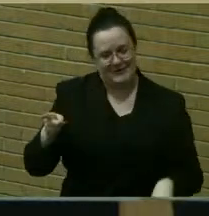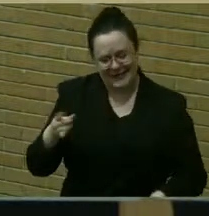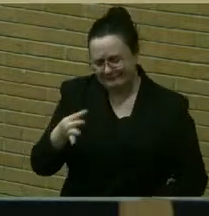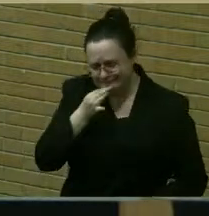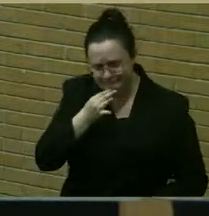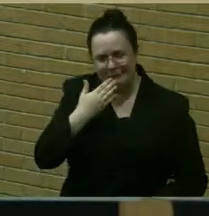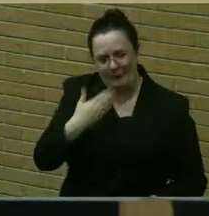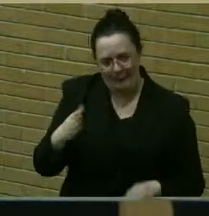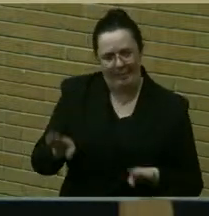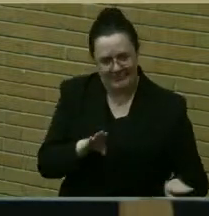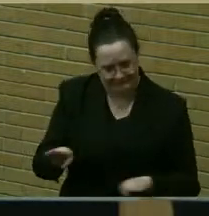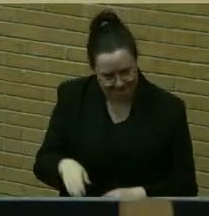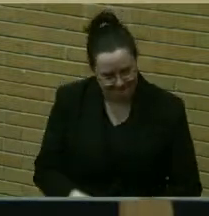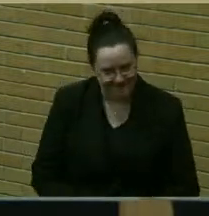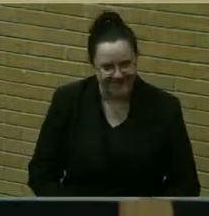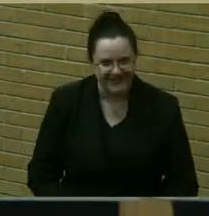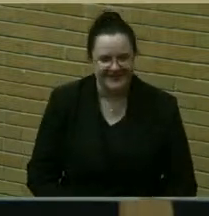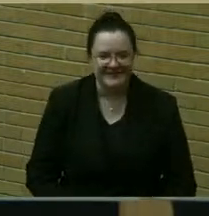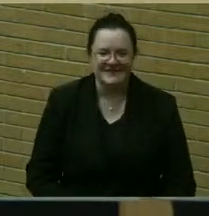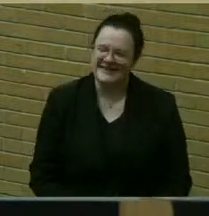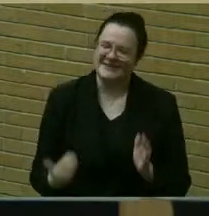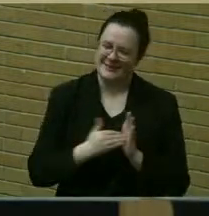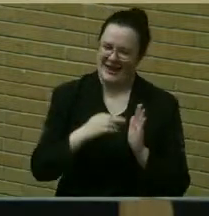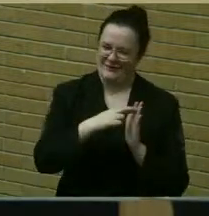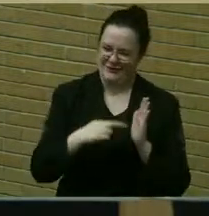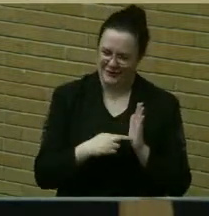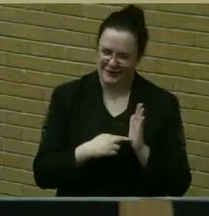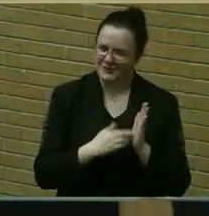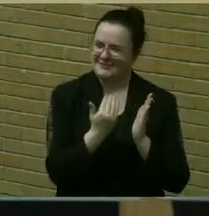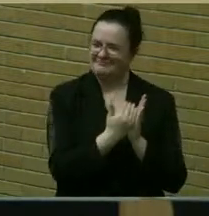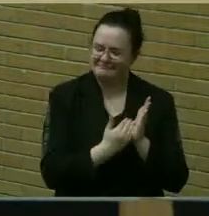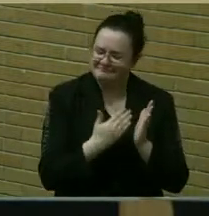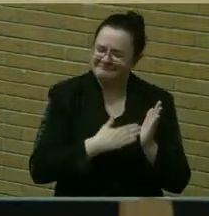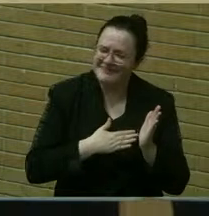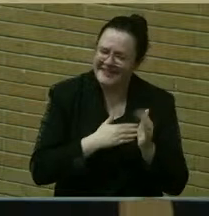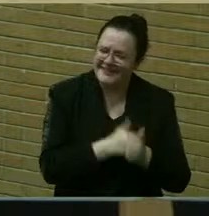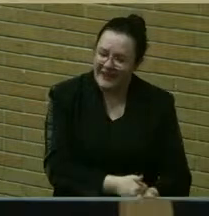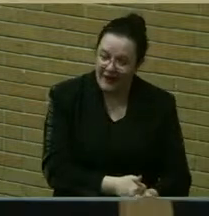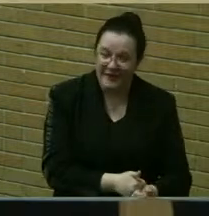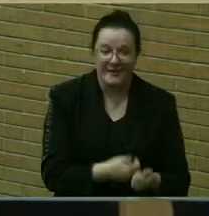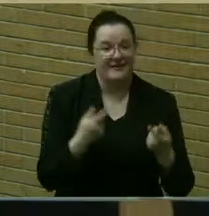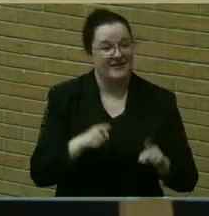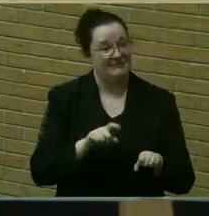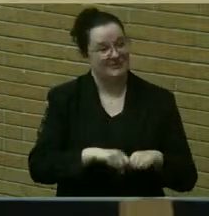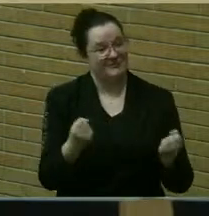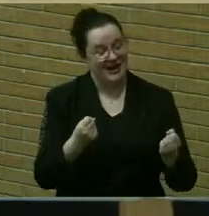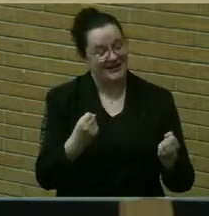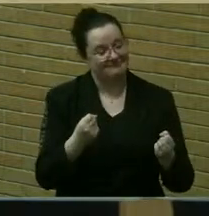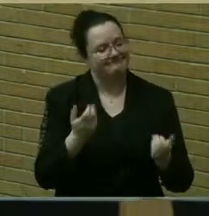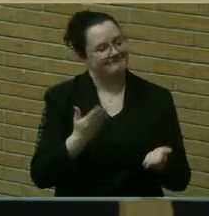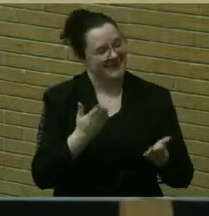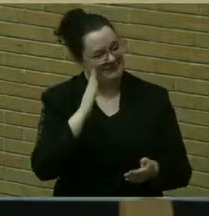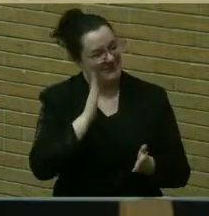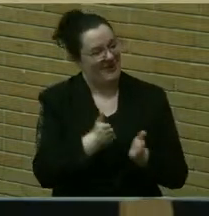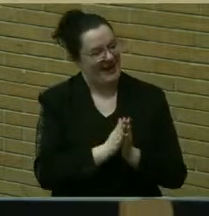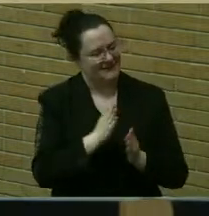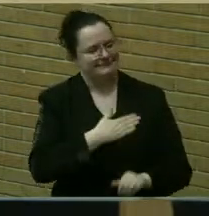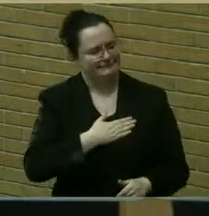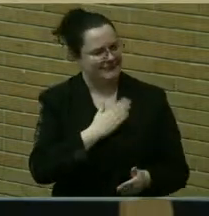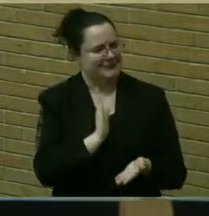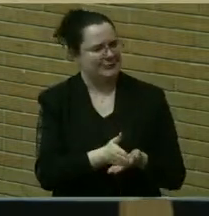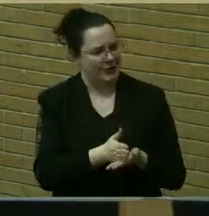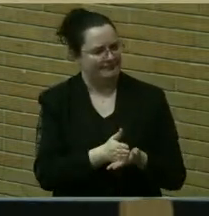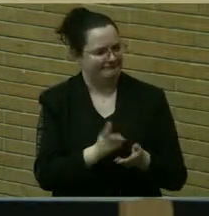But please do follow those rules. And if you don't, you may be asked to wrap up your remarks or